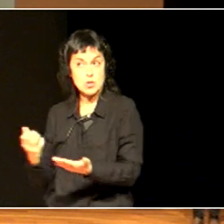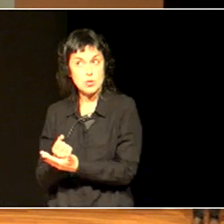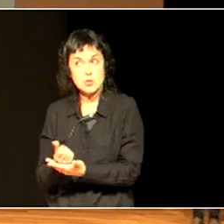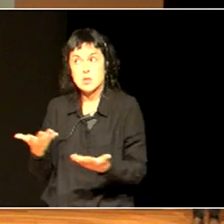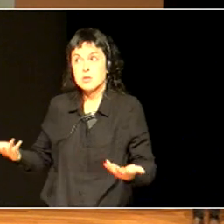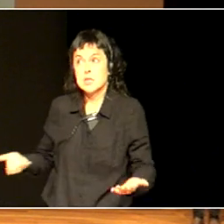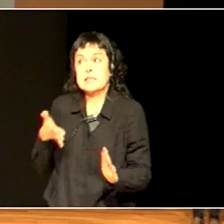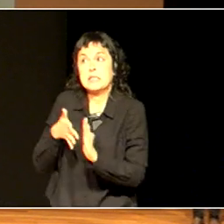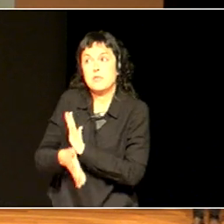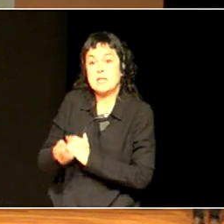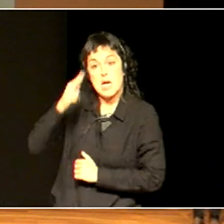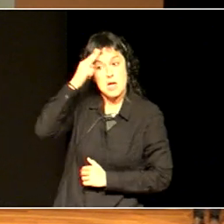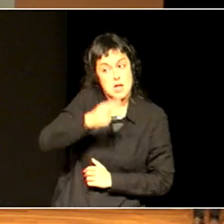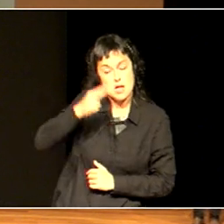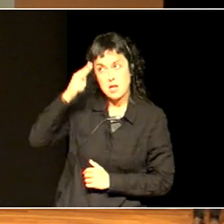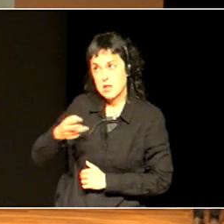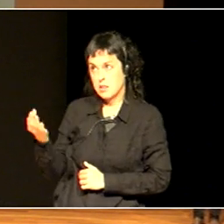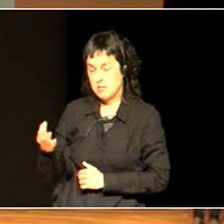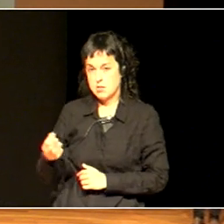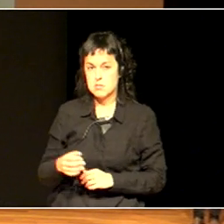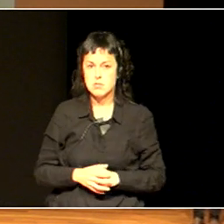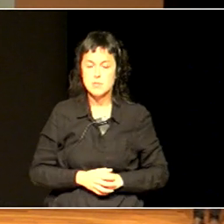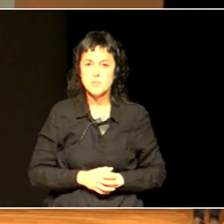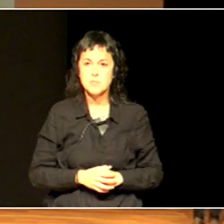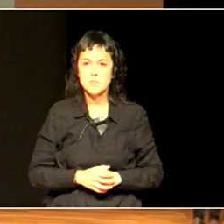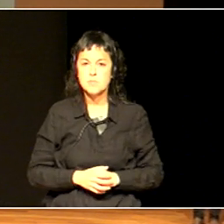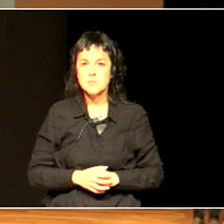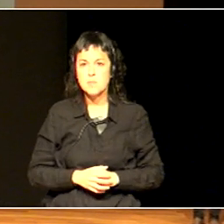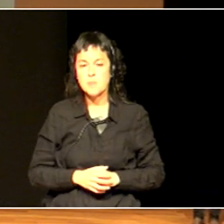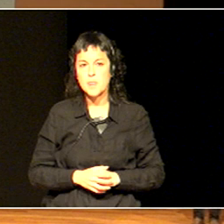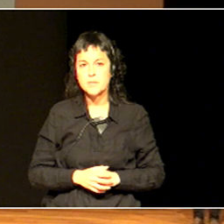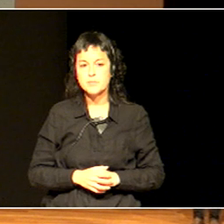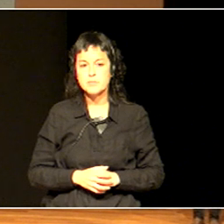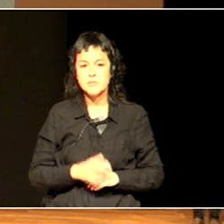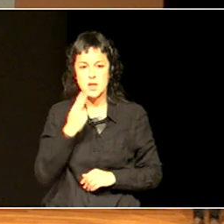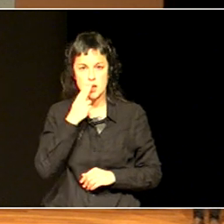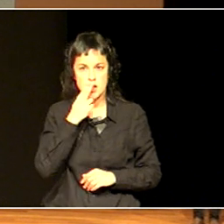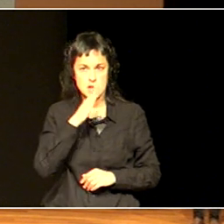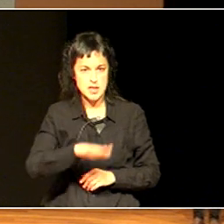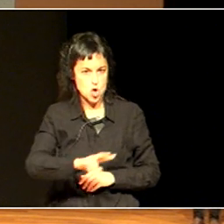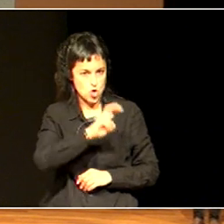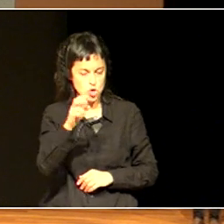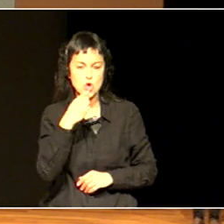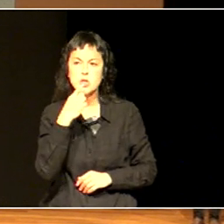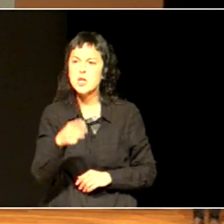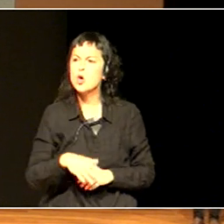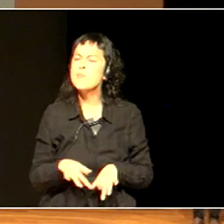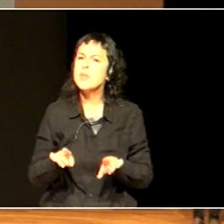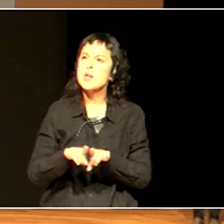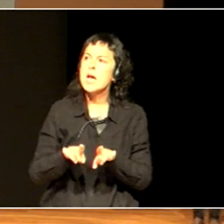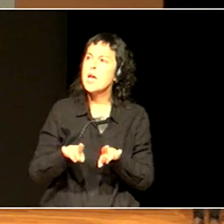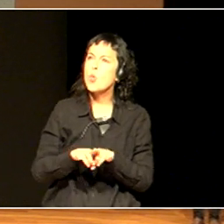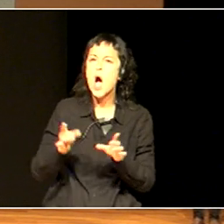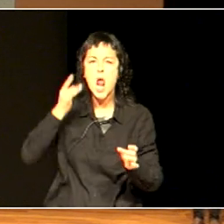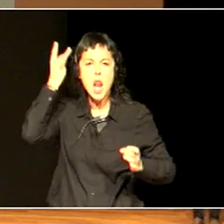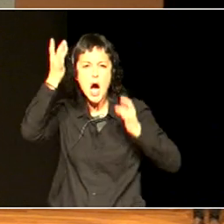And another child said, it's like we're all on an adventure to find out what we're going to